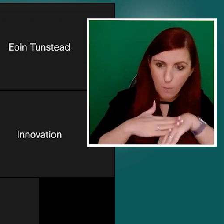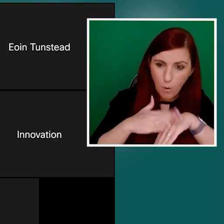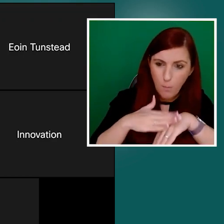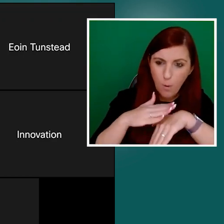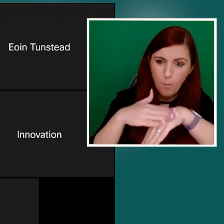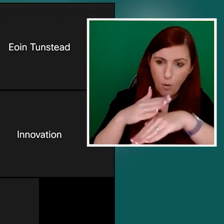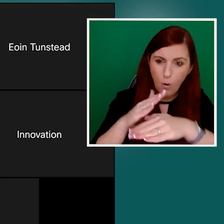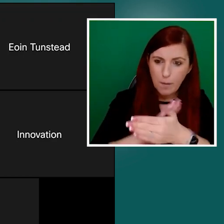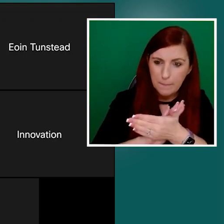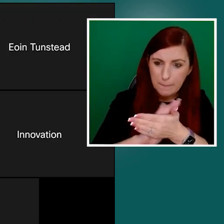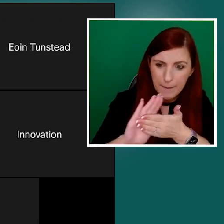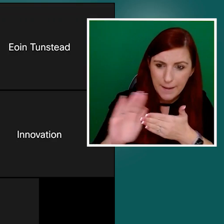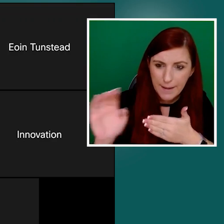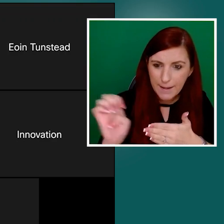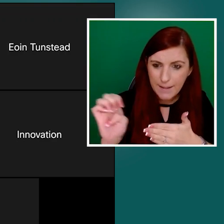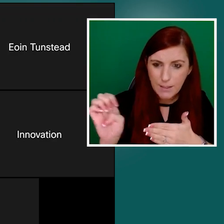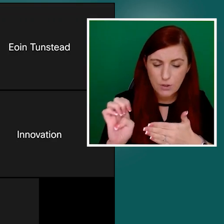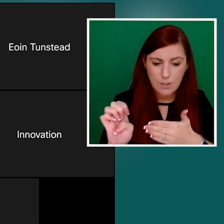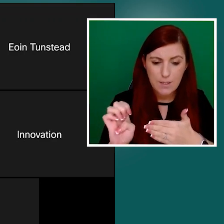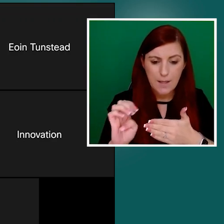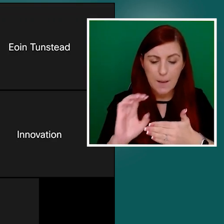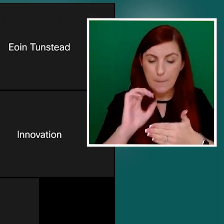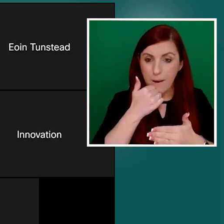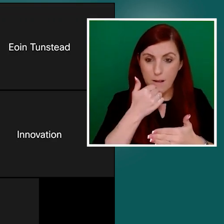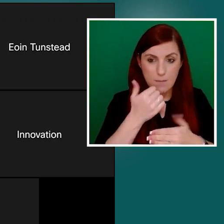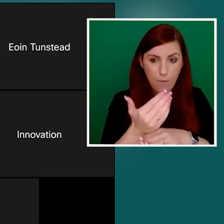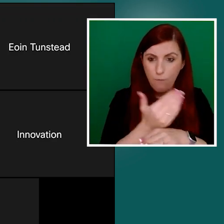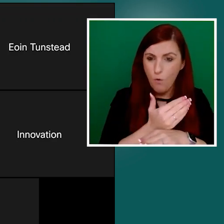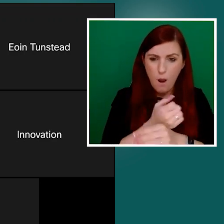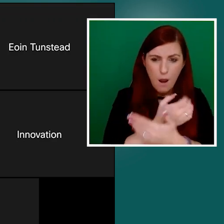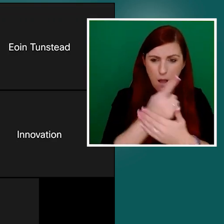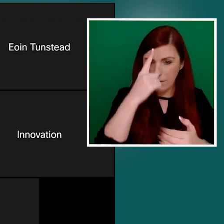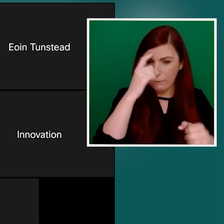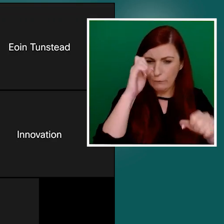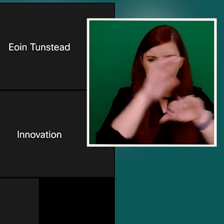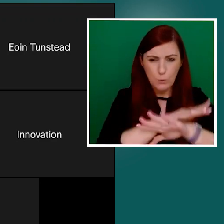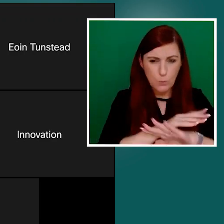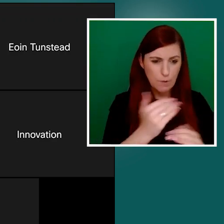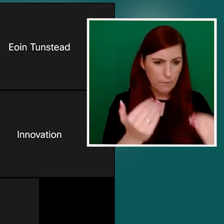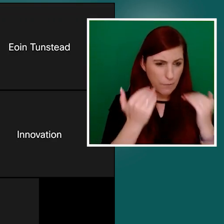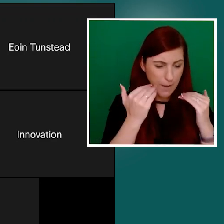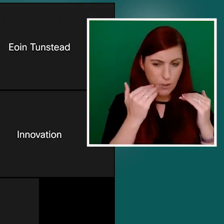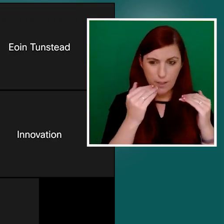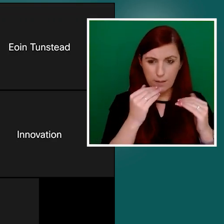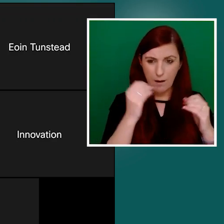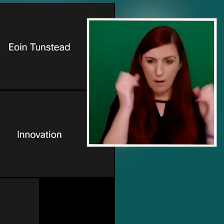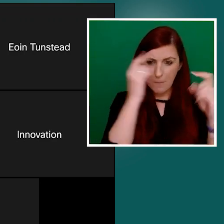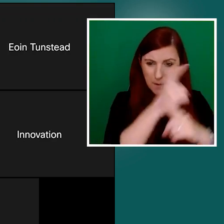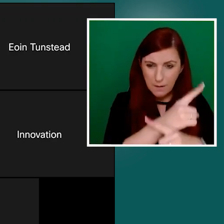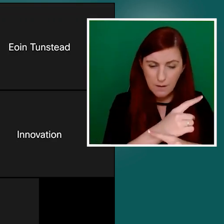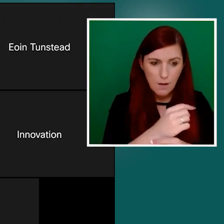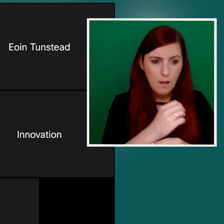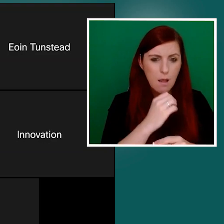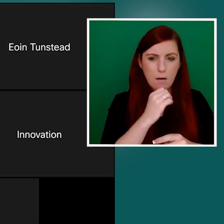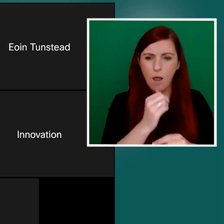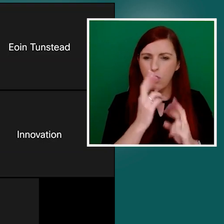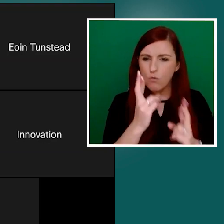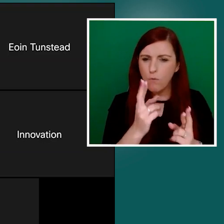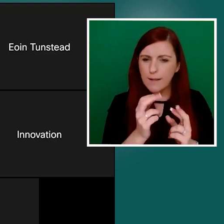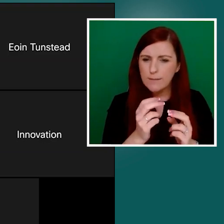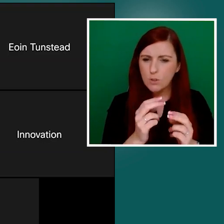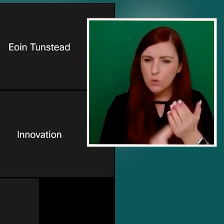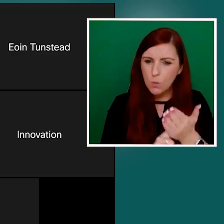confusion of information, complication, inappropriate use of terminology, inconsistent